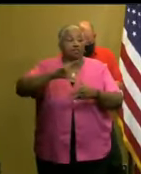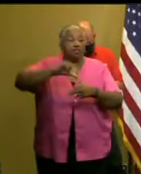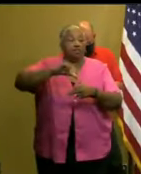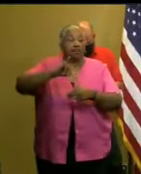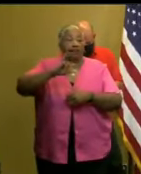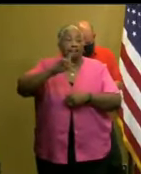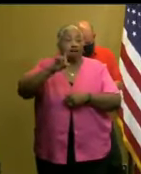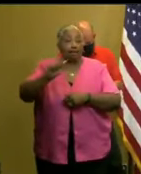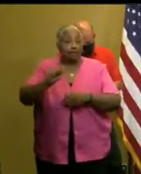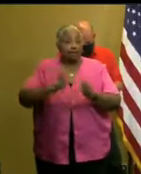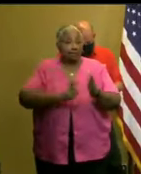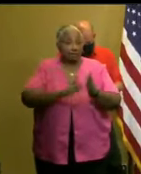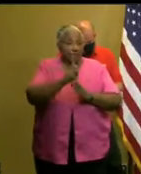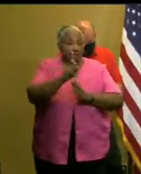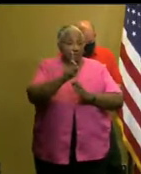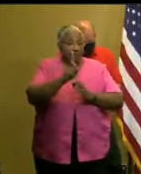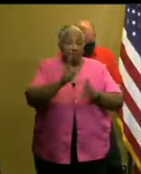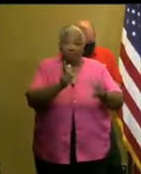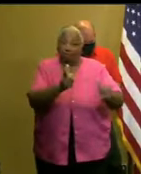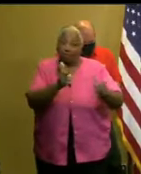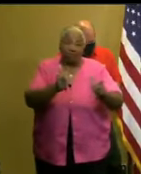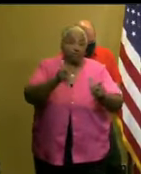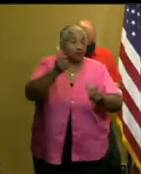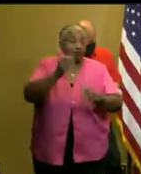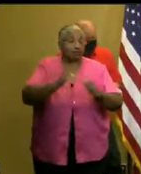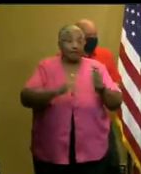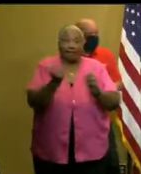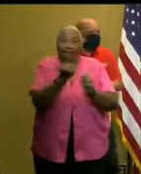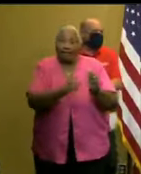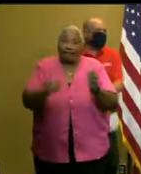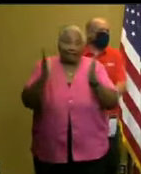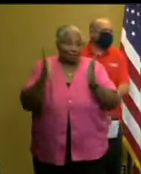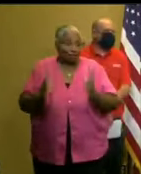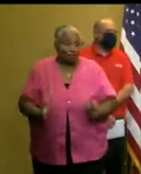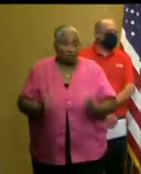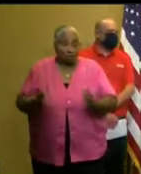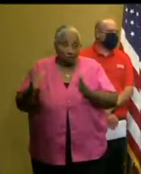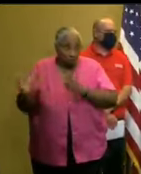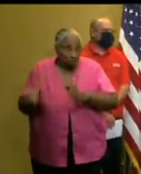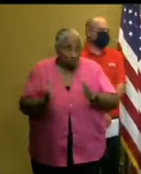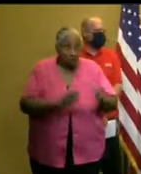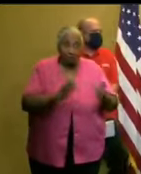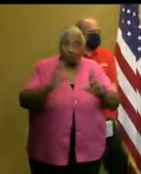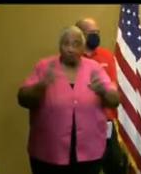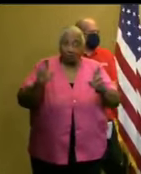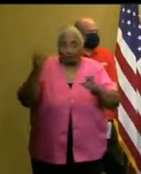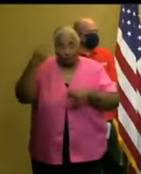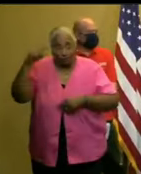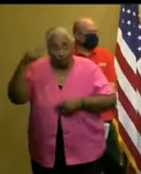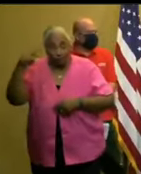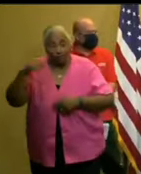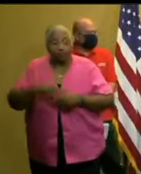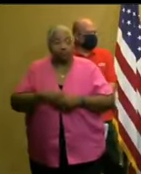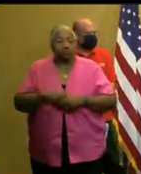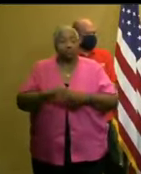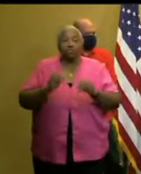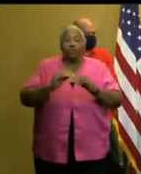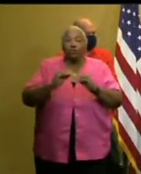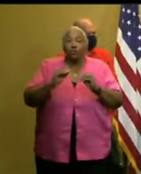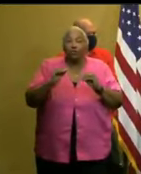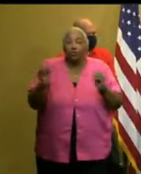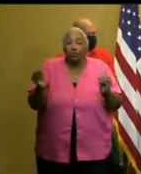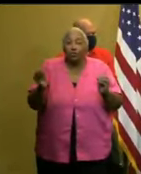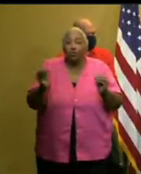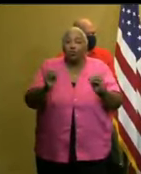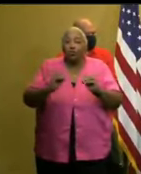and has been developing more rapidly than anyone was prepared for, and there are no indications at all that